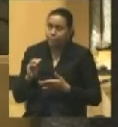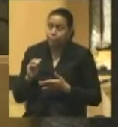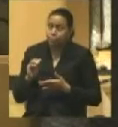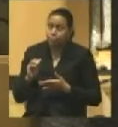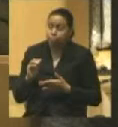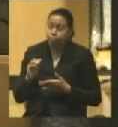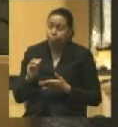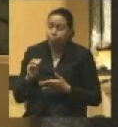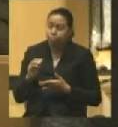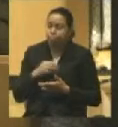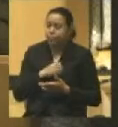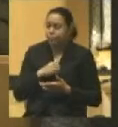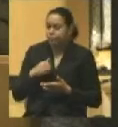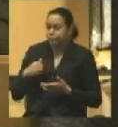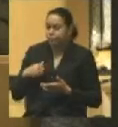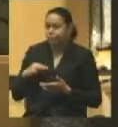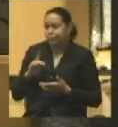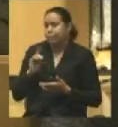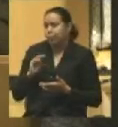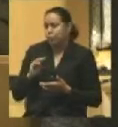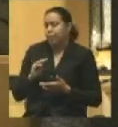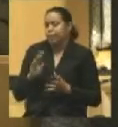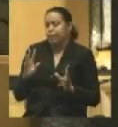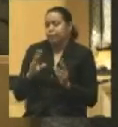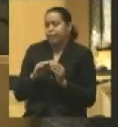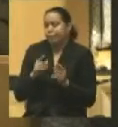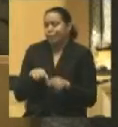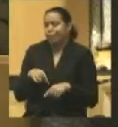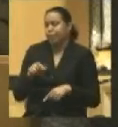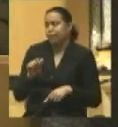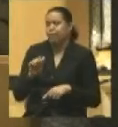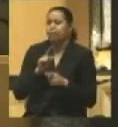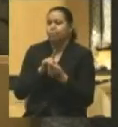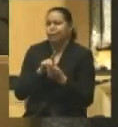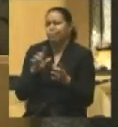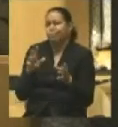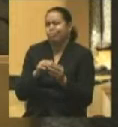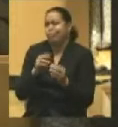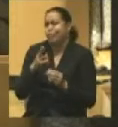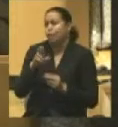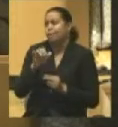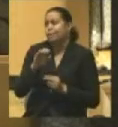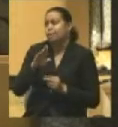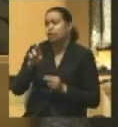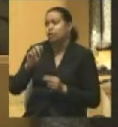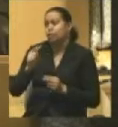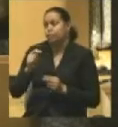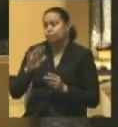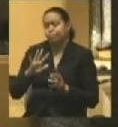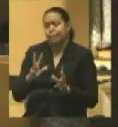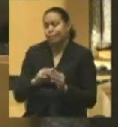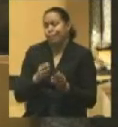the members of the Democratic Convention in Pennsylvania met in Harrisburg. Um, when they came,